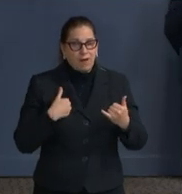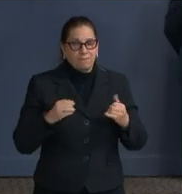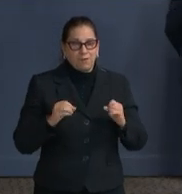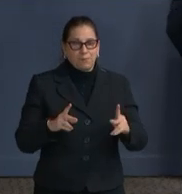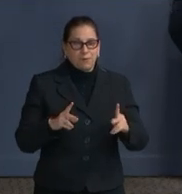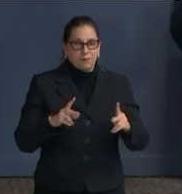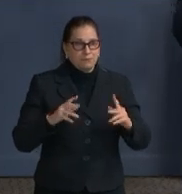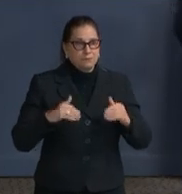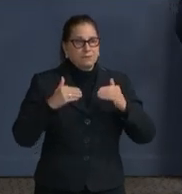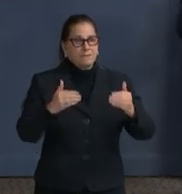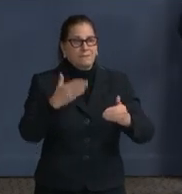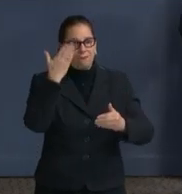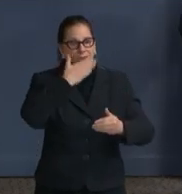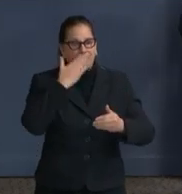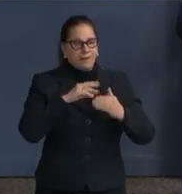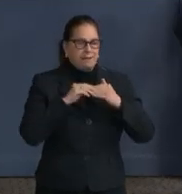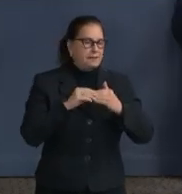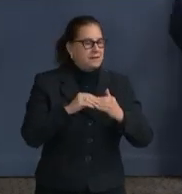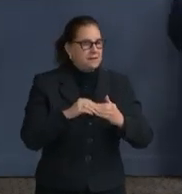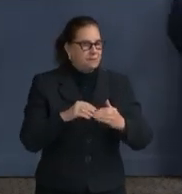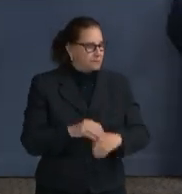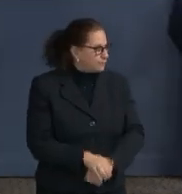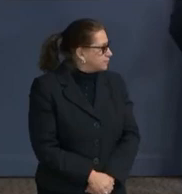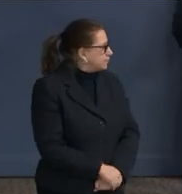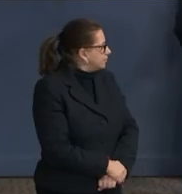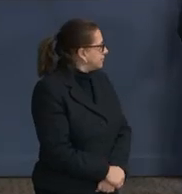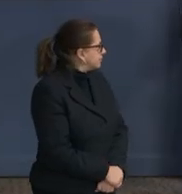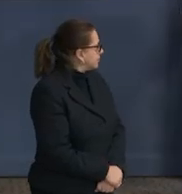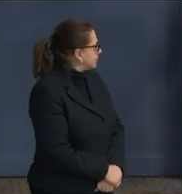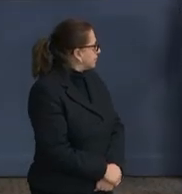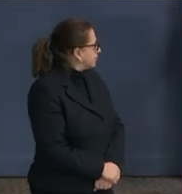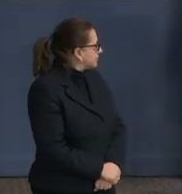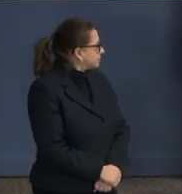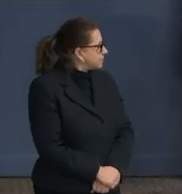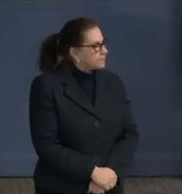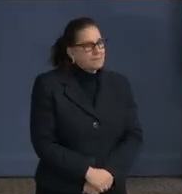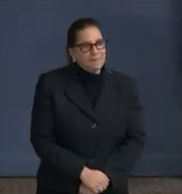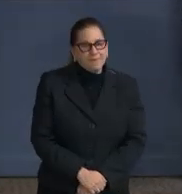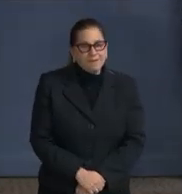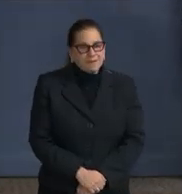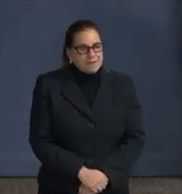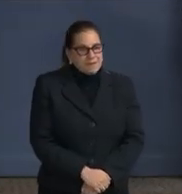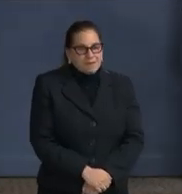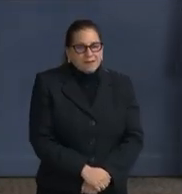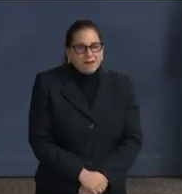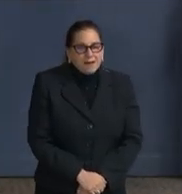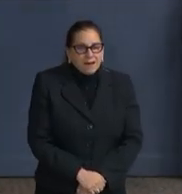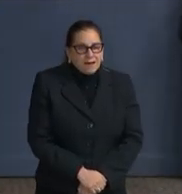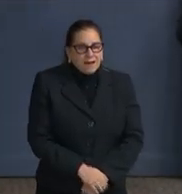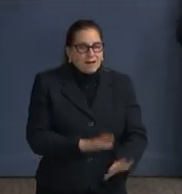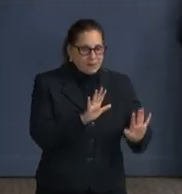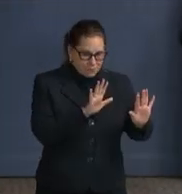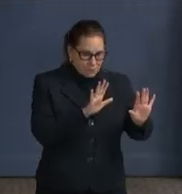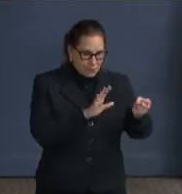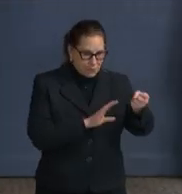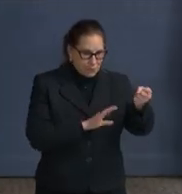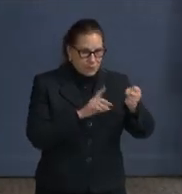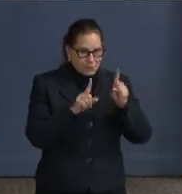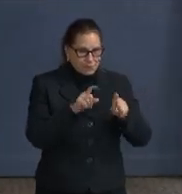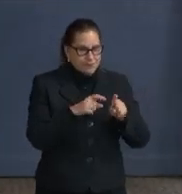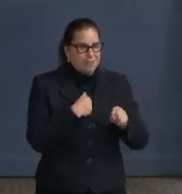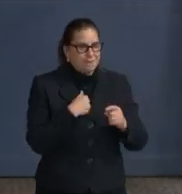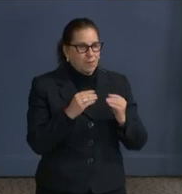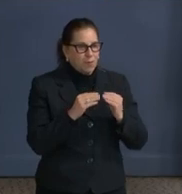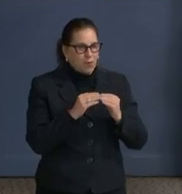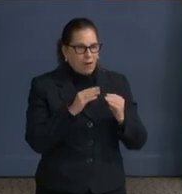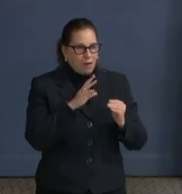leadership. Thank you so much. Thank you, Dr. Rina. Any questions? I have some more to report, and then you can ask questions. How's